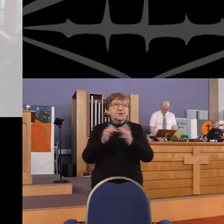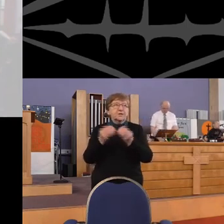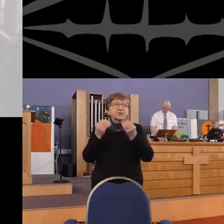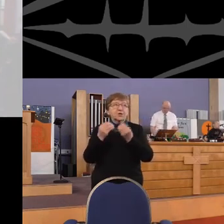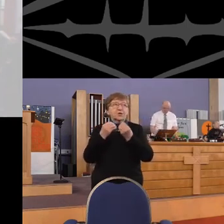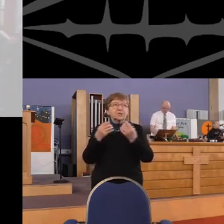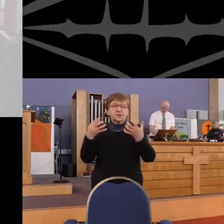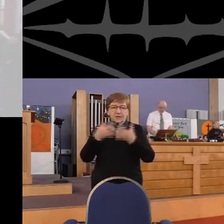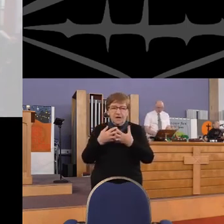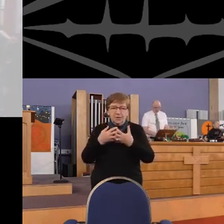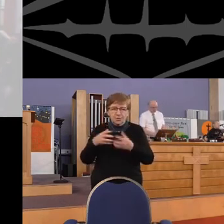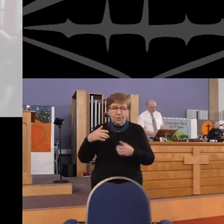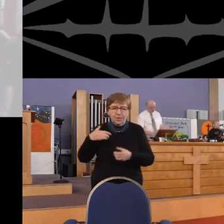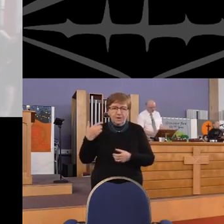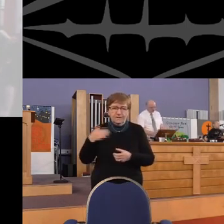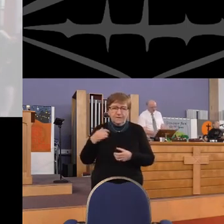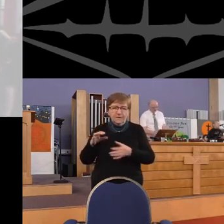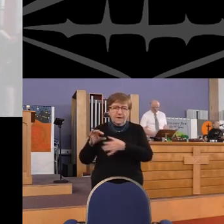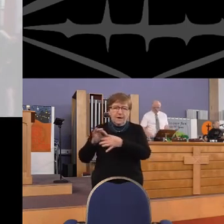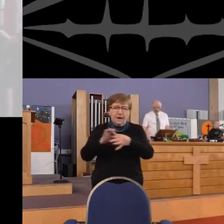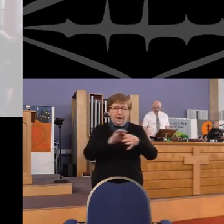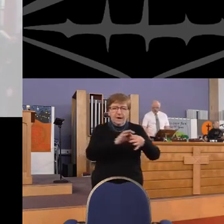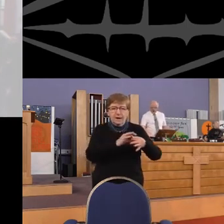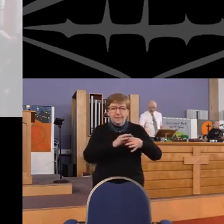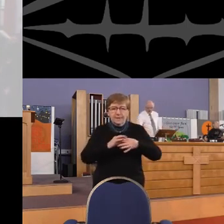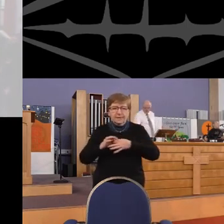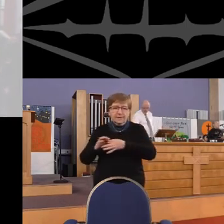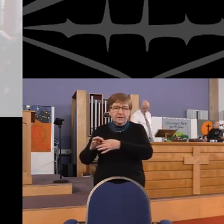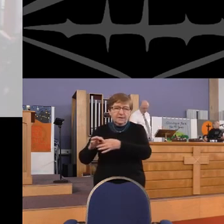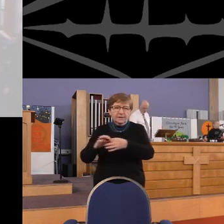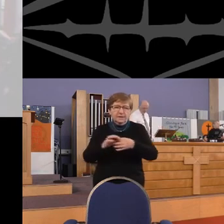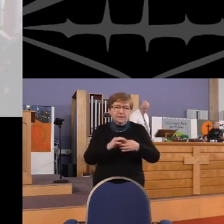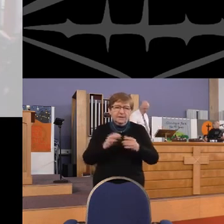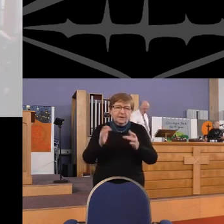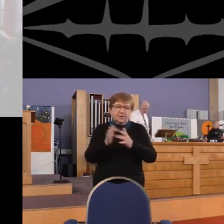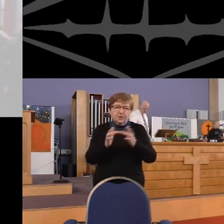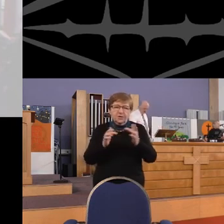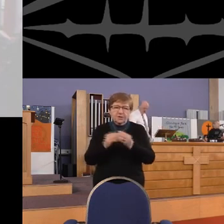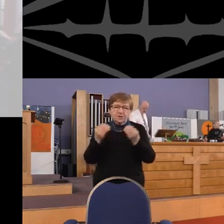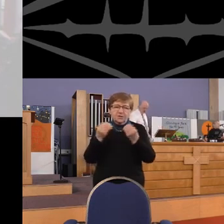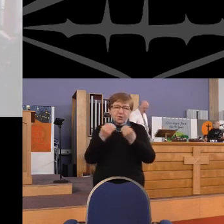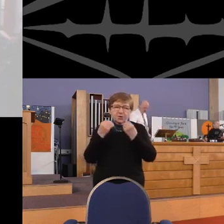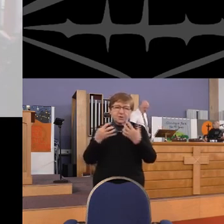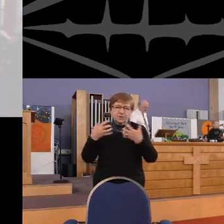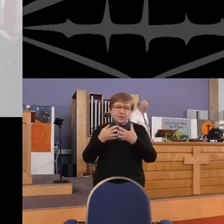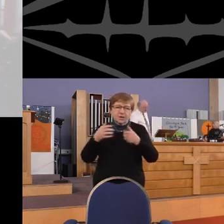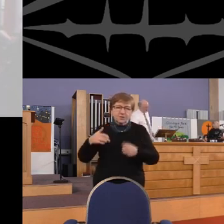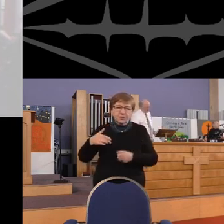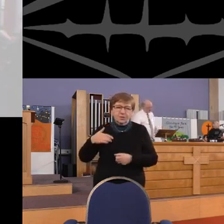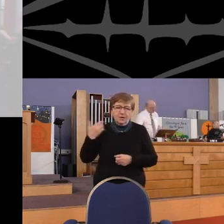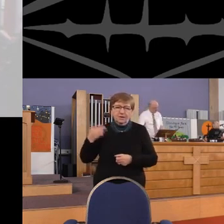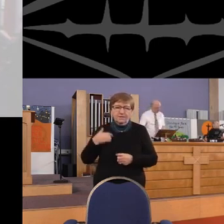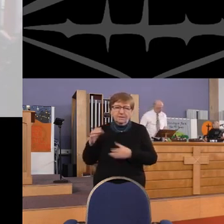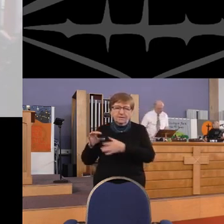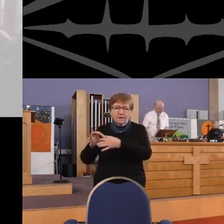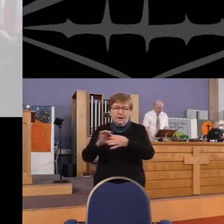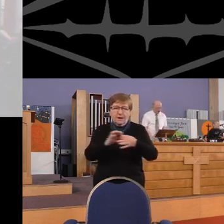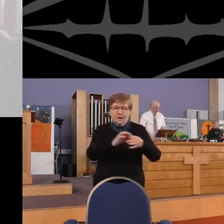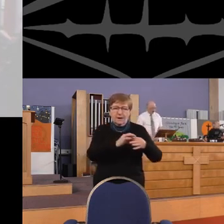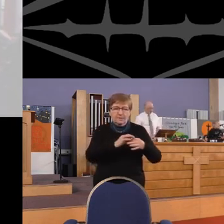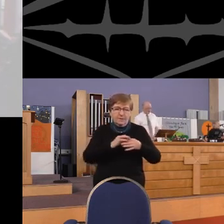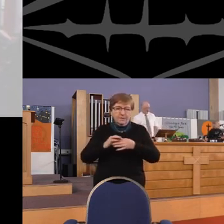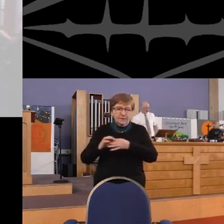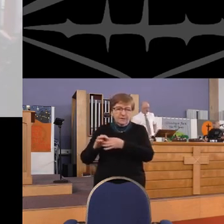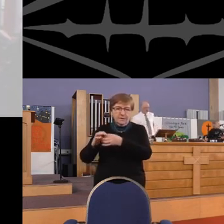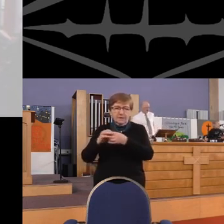Jesus told us How to live In harmony Jesus told us How to live